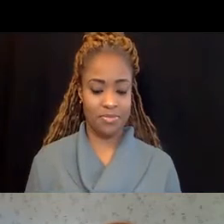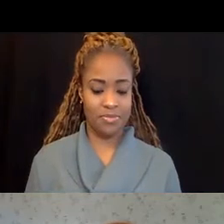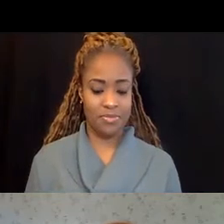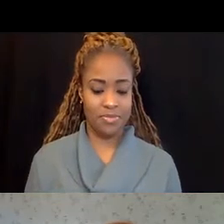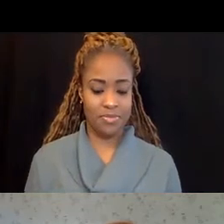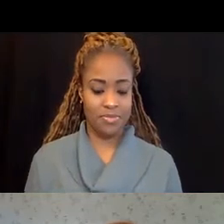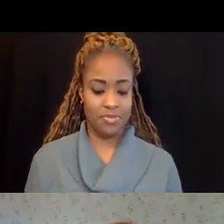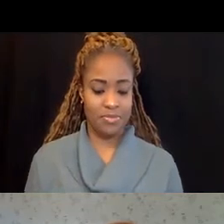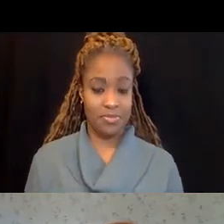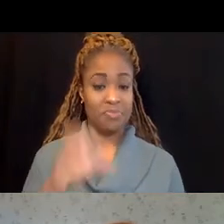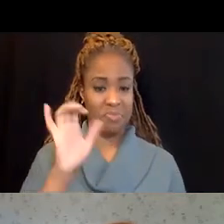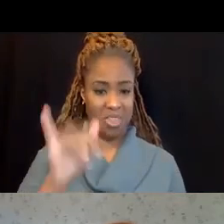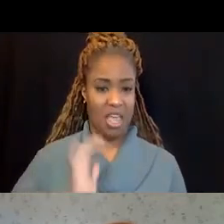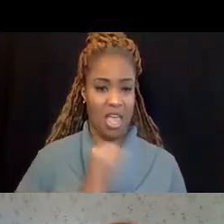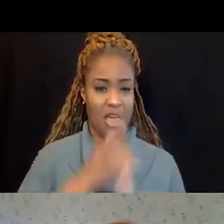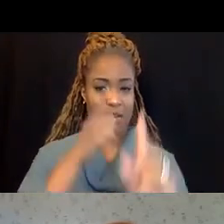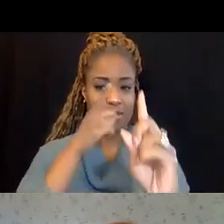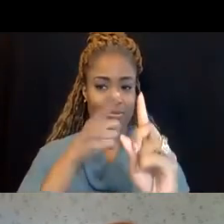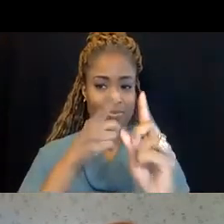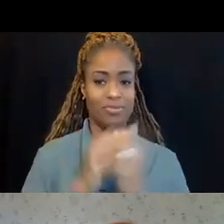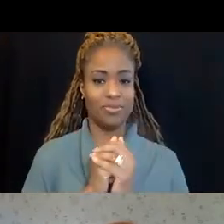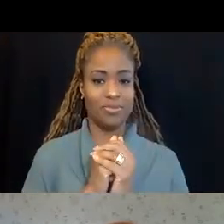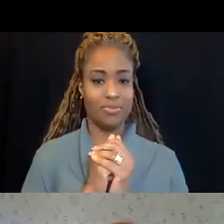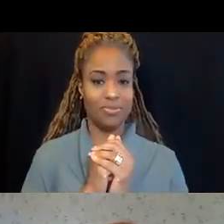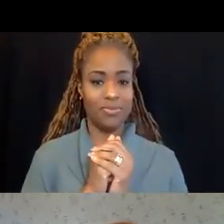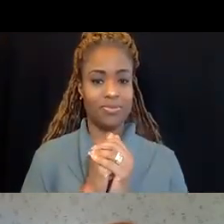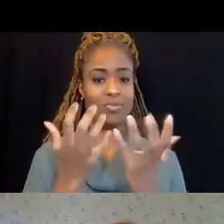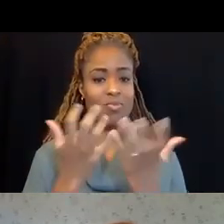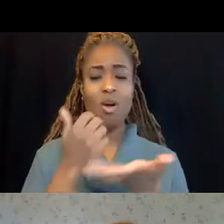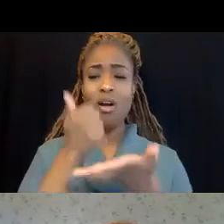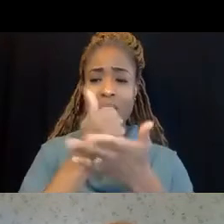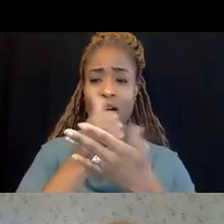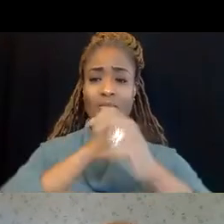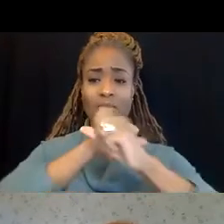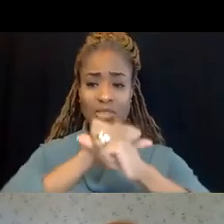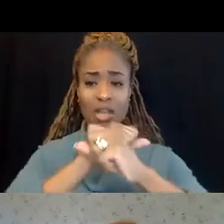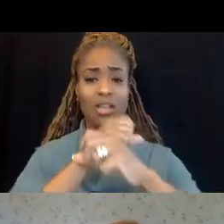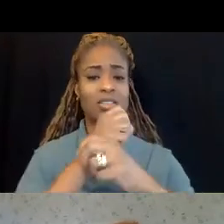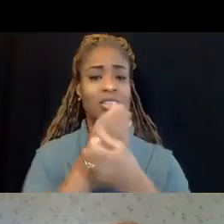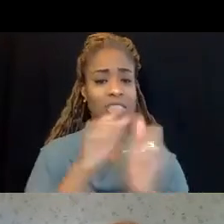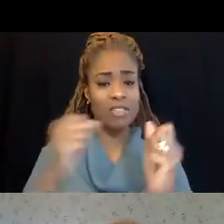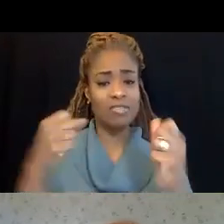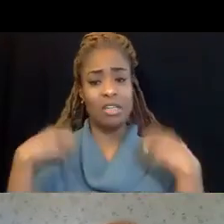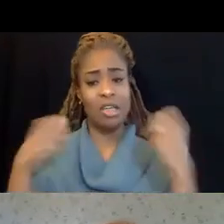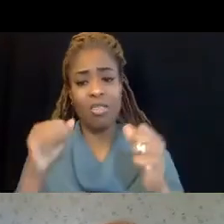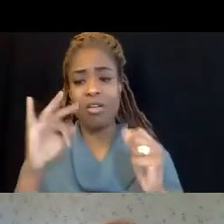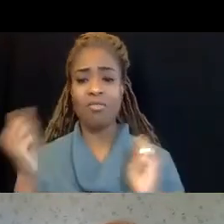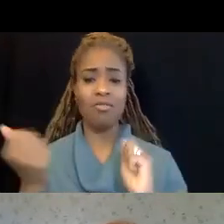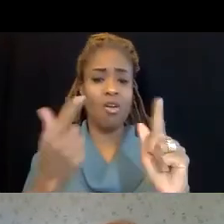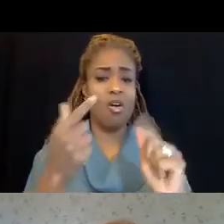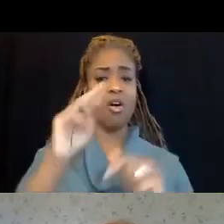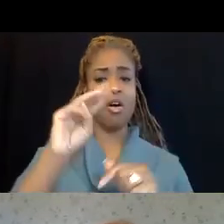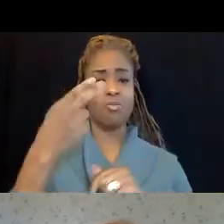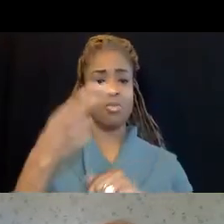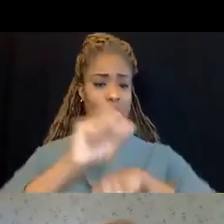So that's our mission. We want to help protect the safety and health of Michigan workers. We're